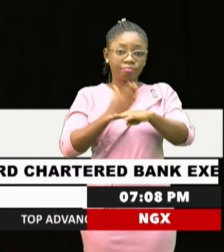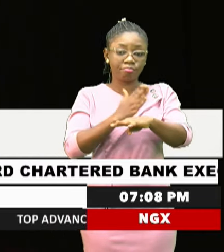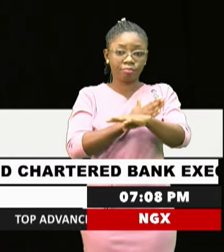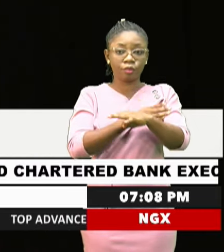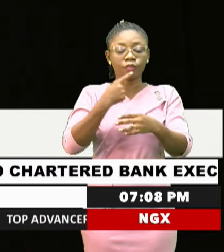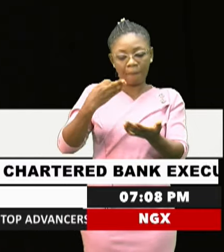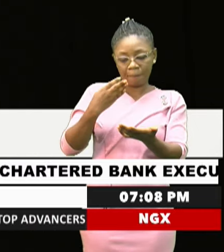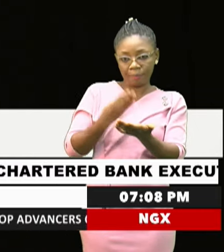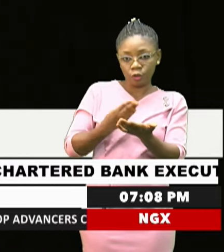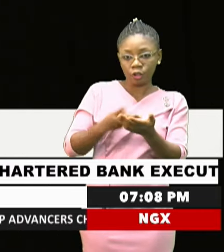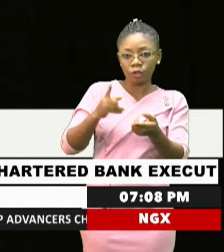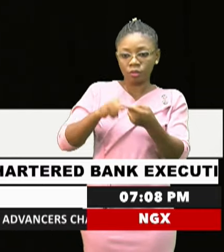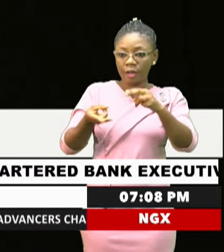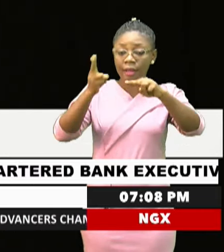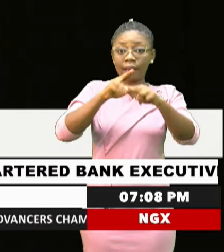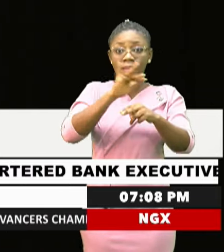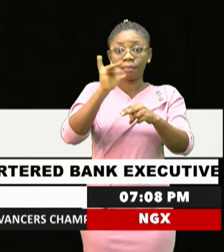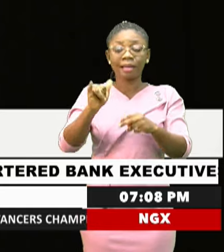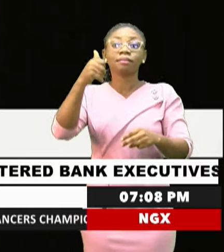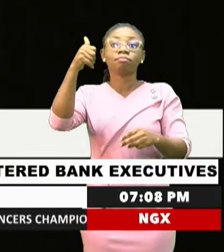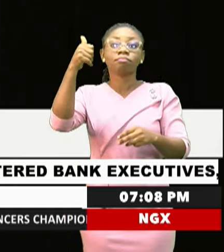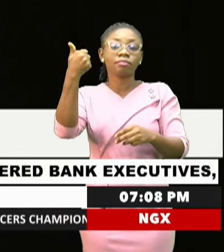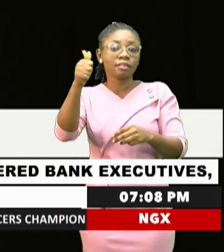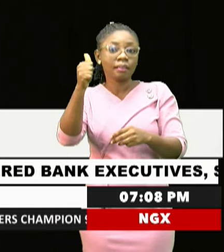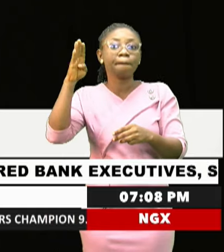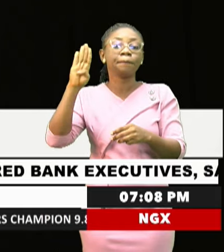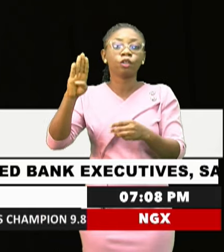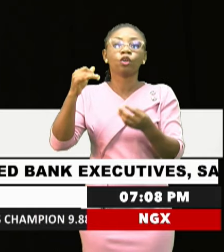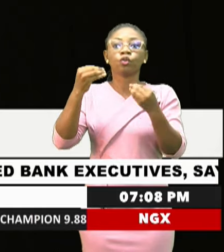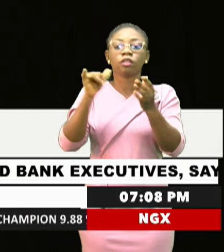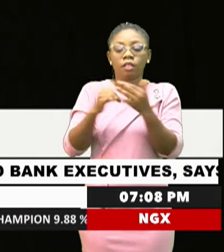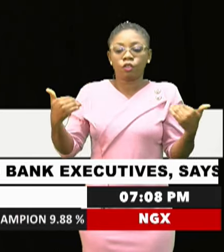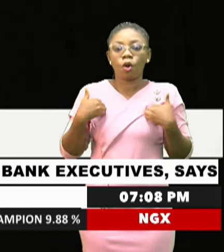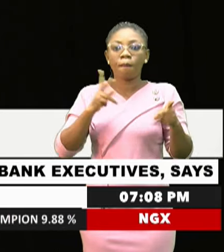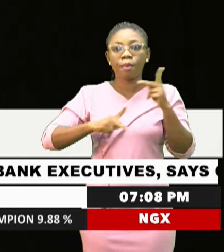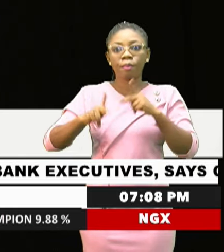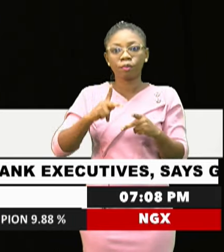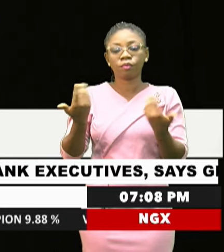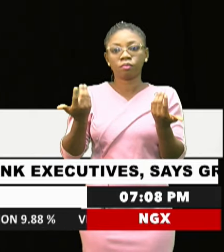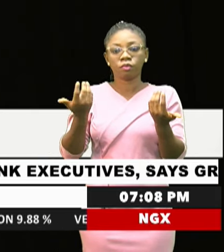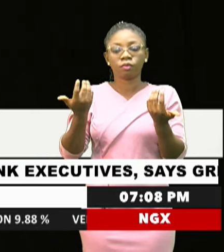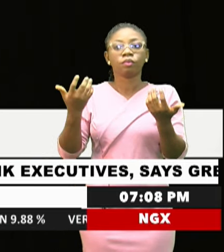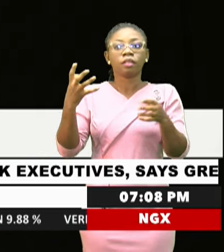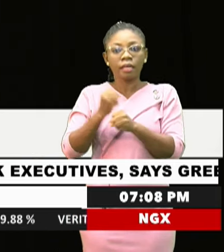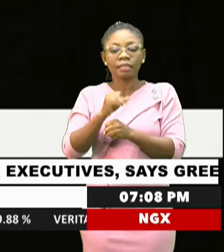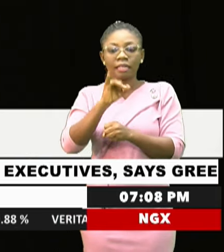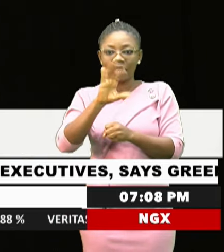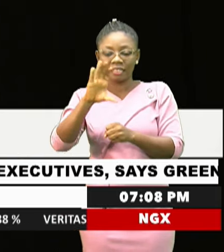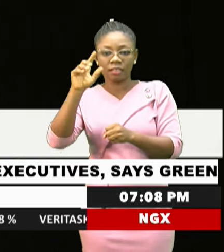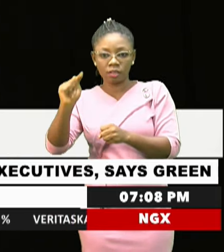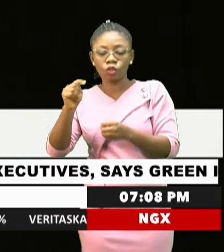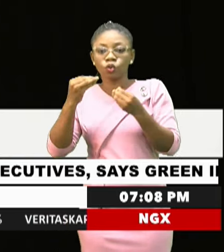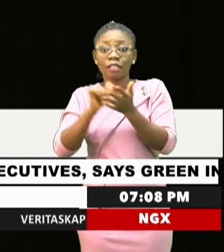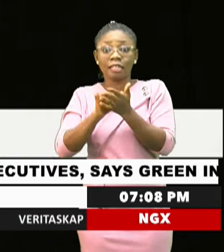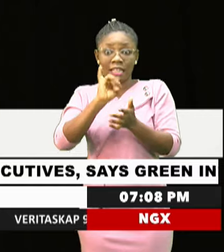increase by 10 billion so that young people can get bursary and young people, we can build ICT hubs so that these young